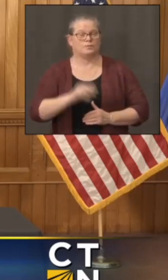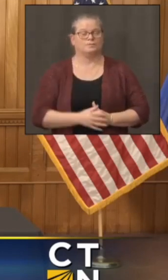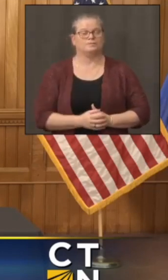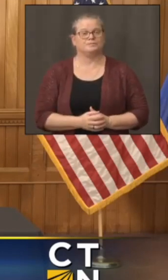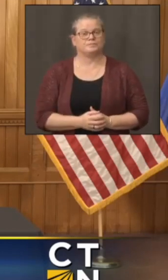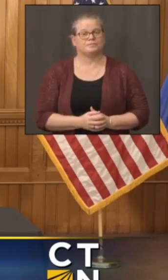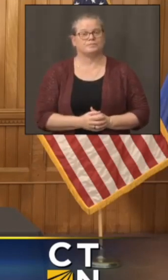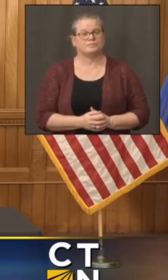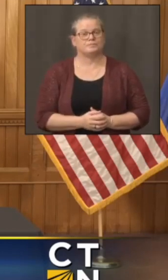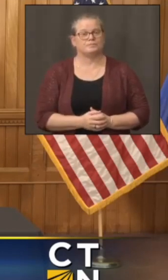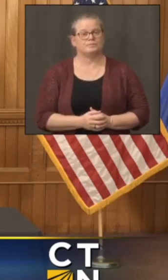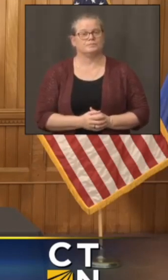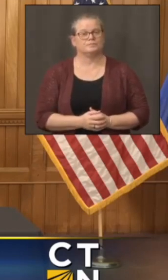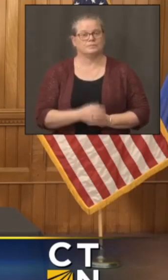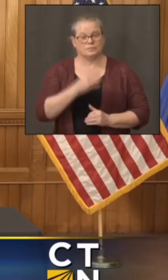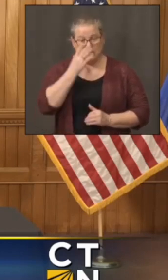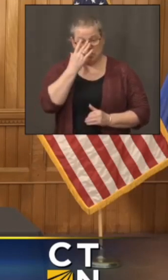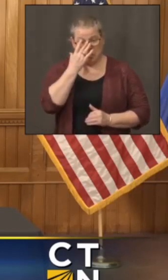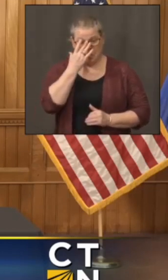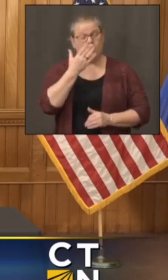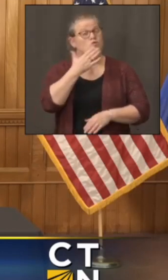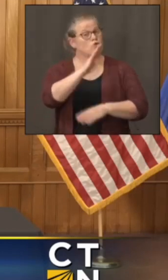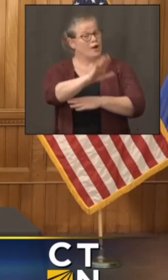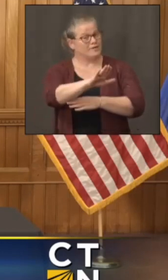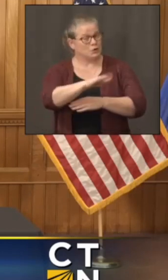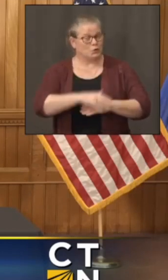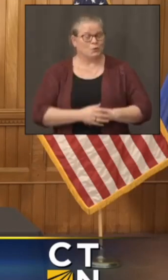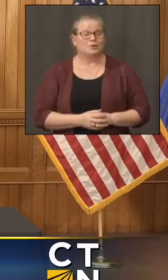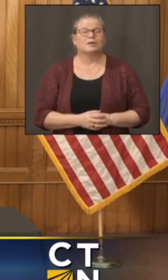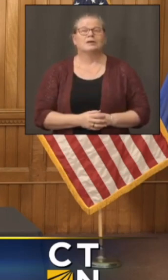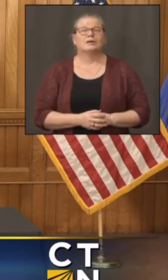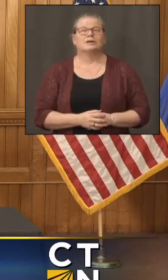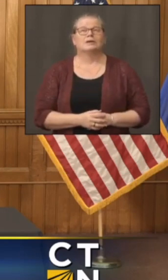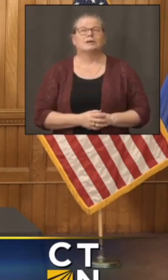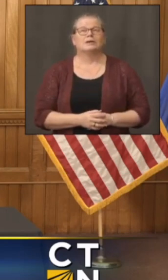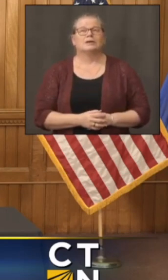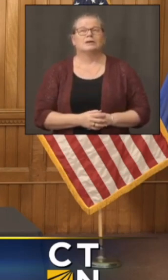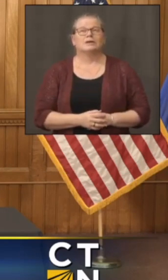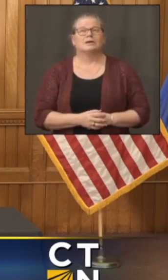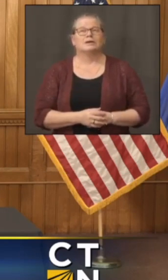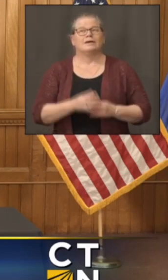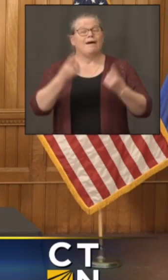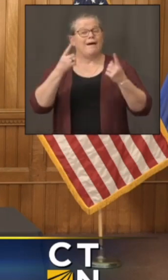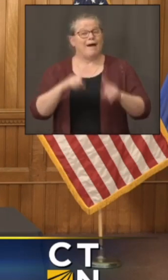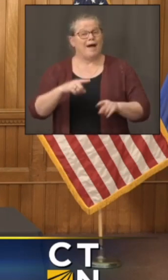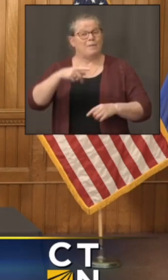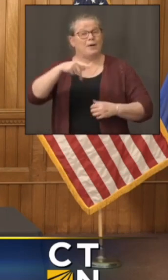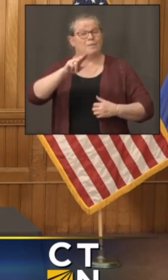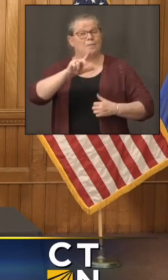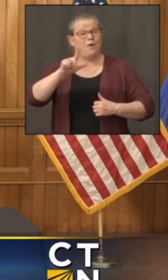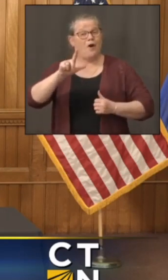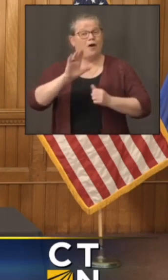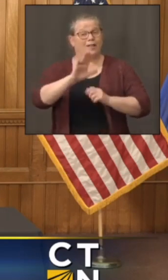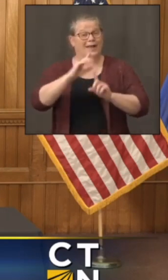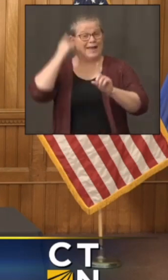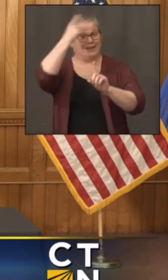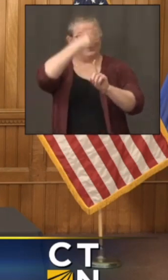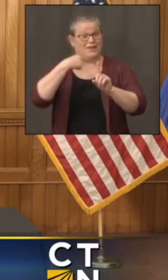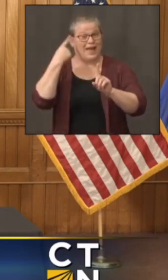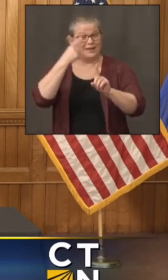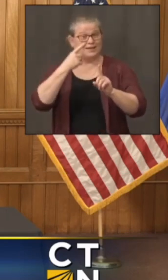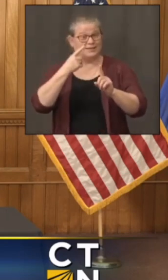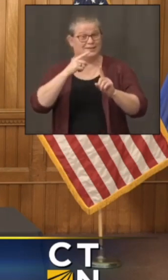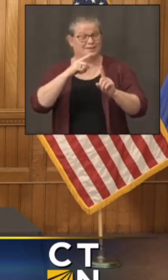Good afternoon. I'll share with you another time the look on Paul Mount's face, Governor, when you tried to not answer